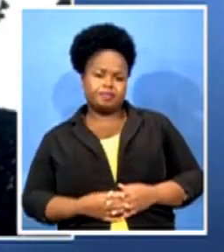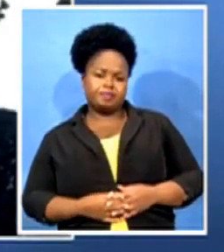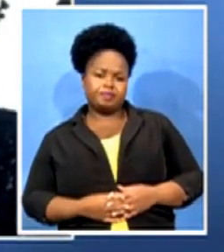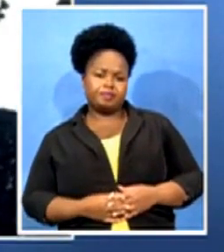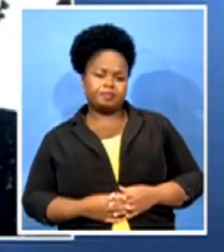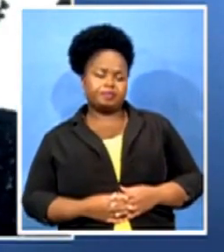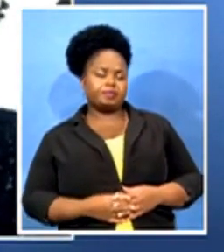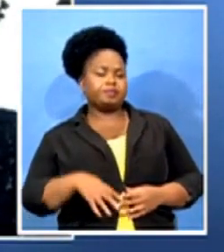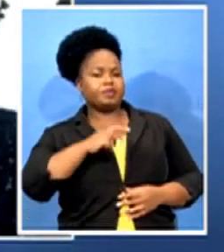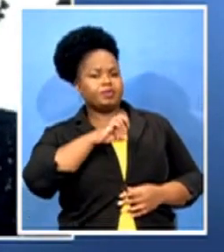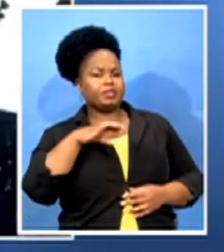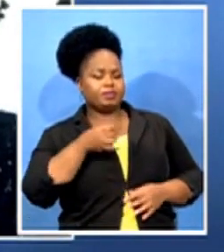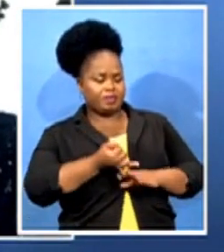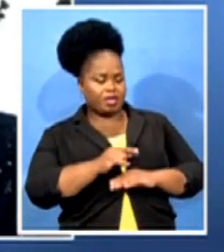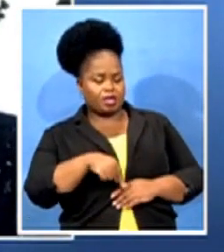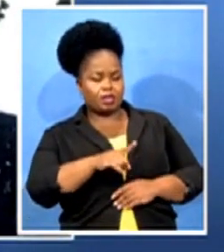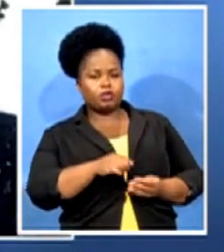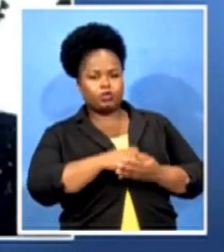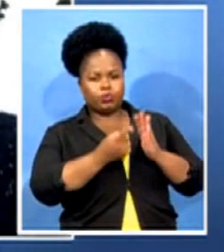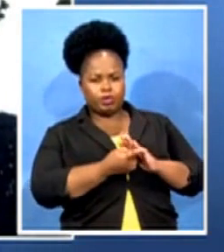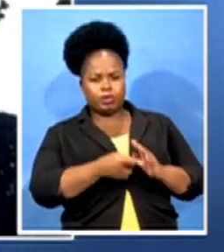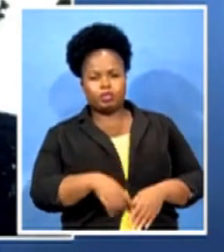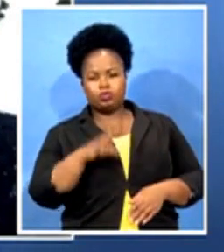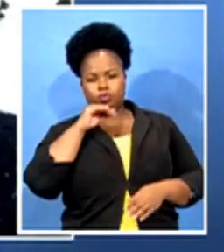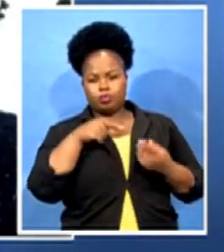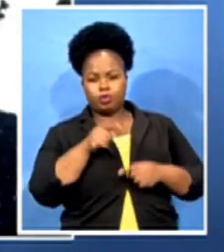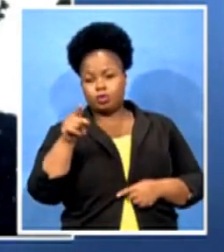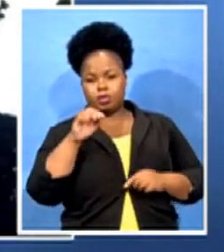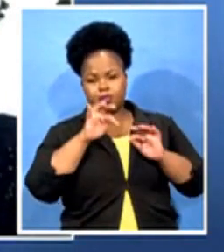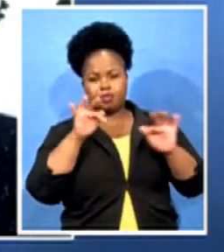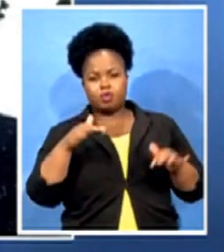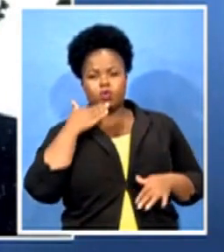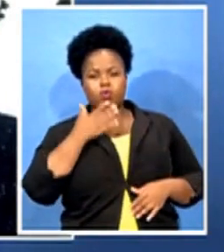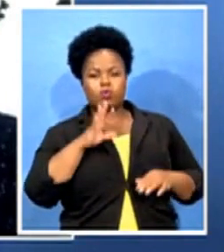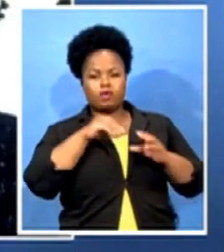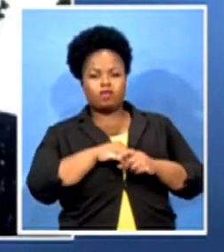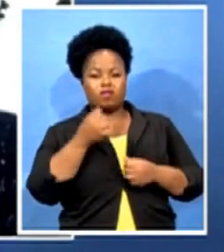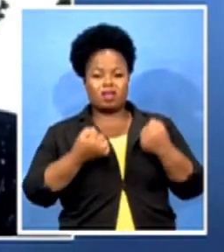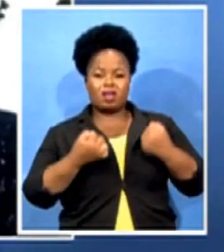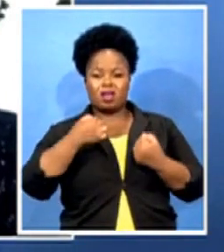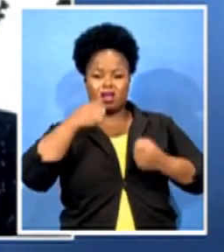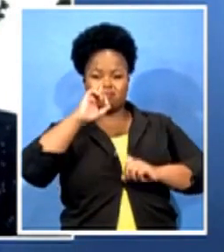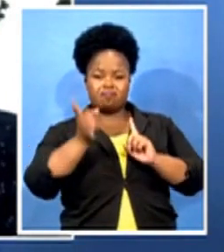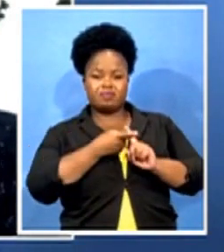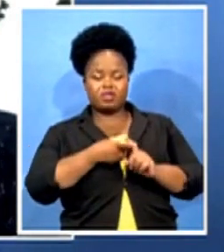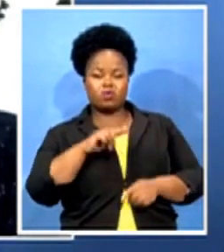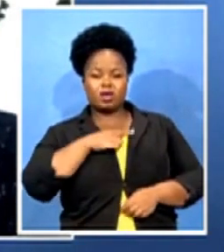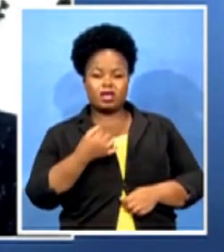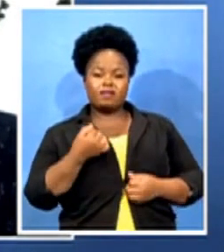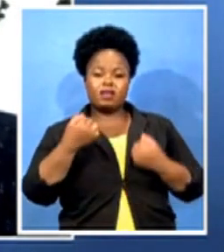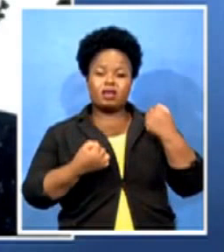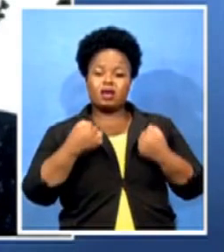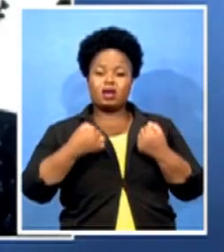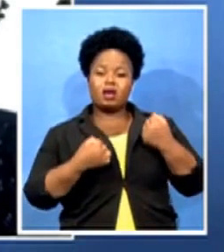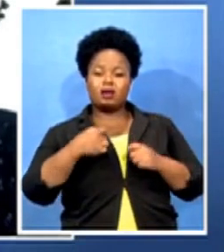spoke about those people who are involved in car accidents, that if you are involved in a car accident, after the curfew, you will be